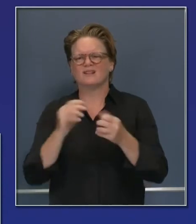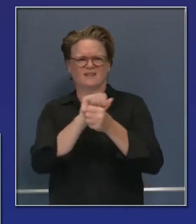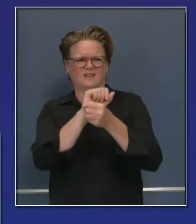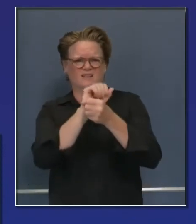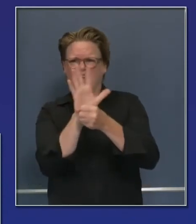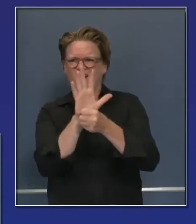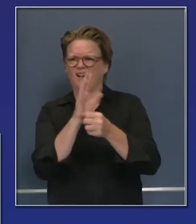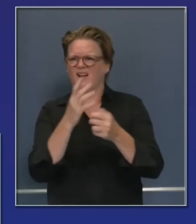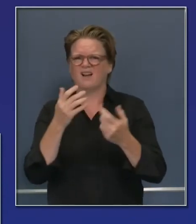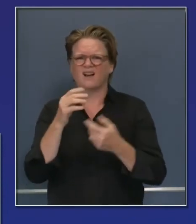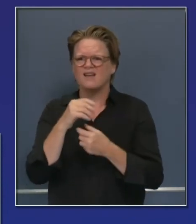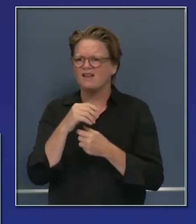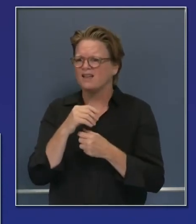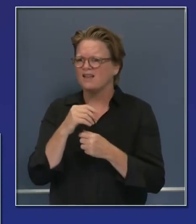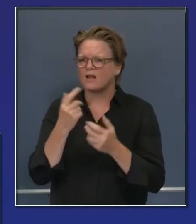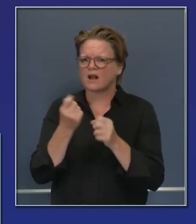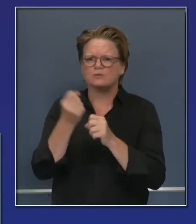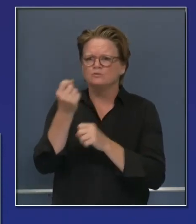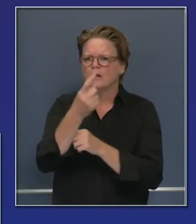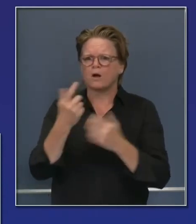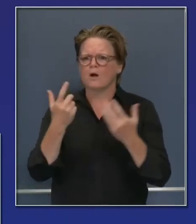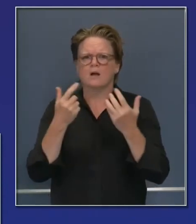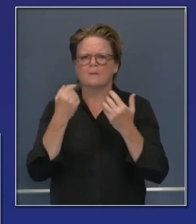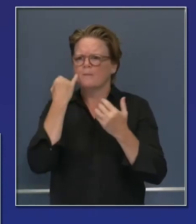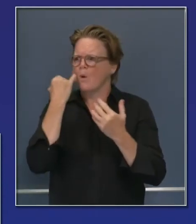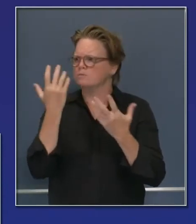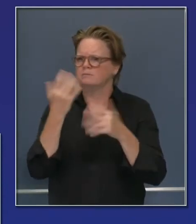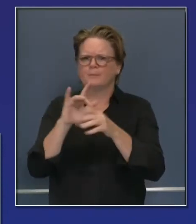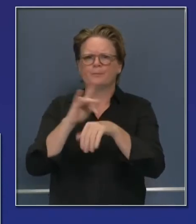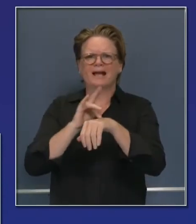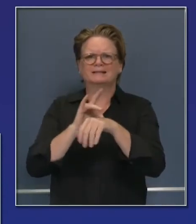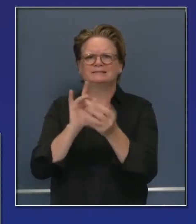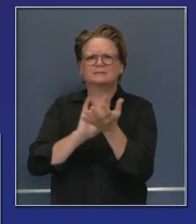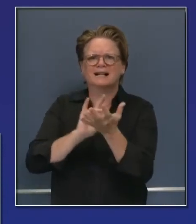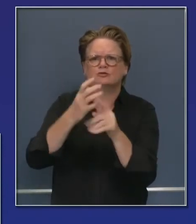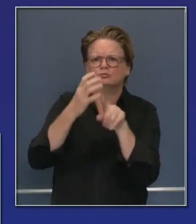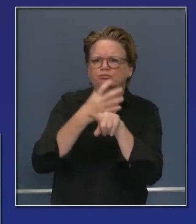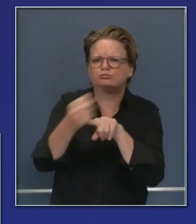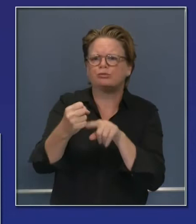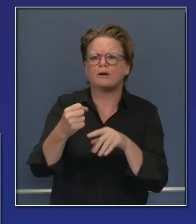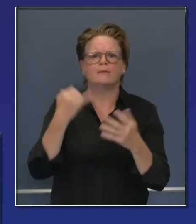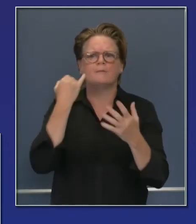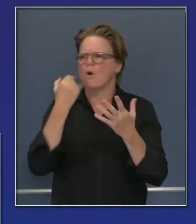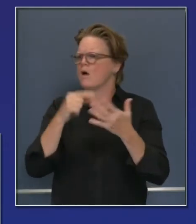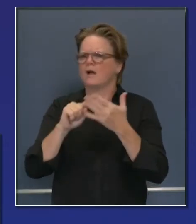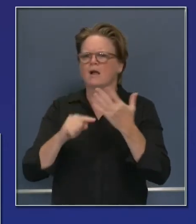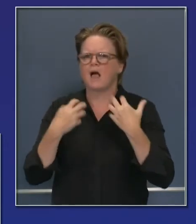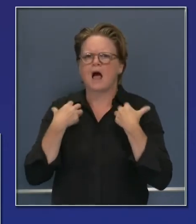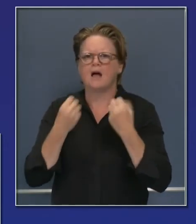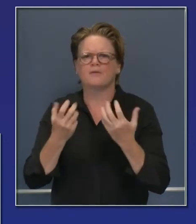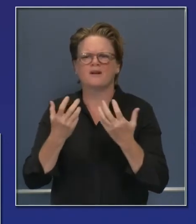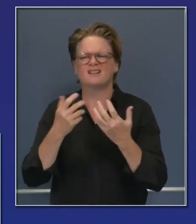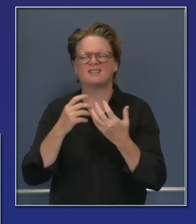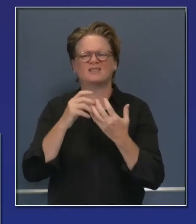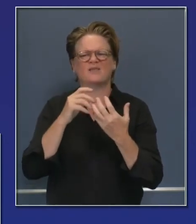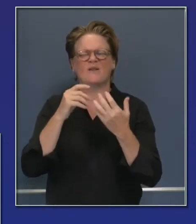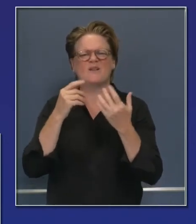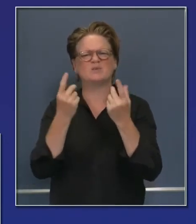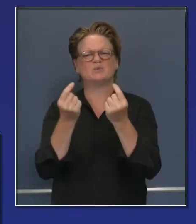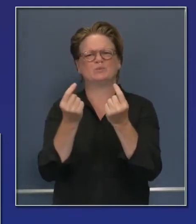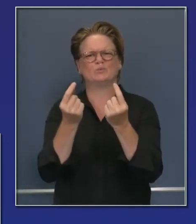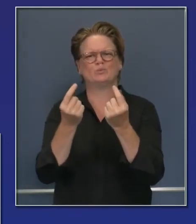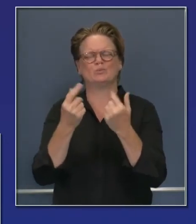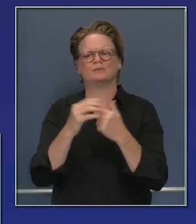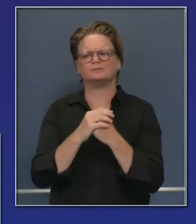there's promising therapeutics, and even if we see some immunization take shape, that the distribution, the